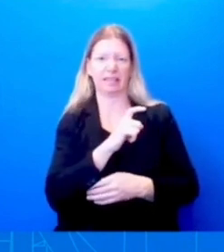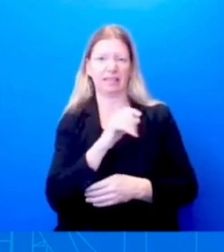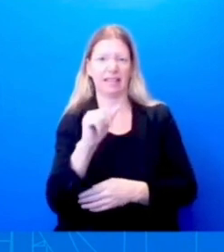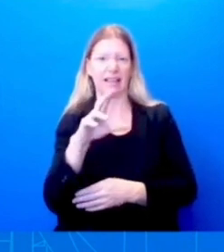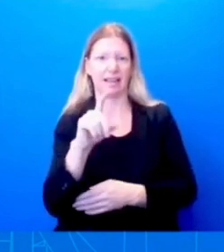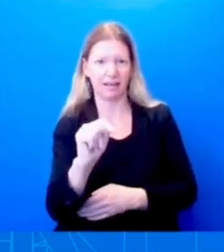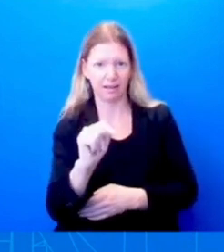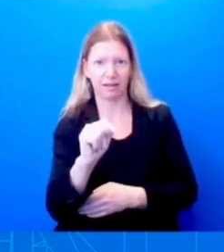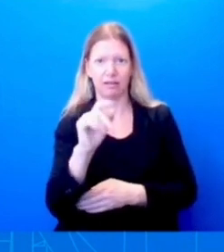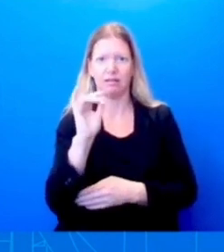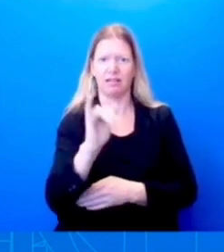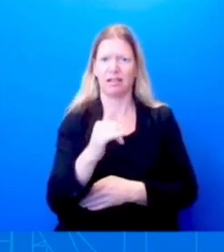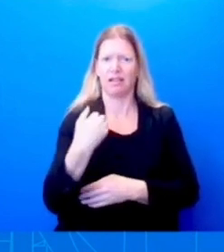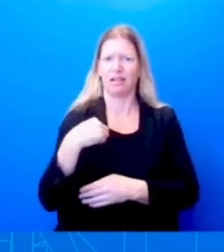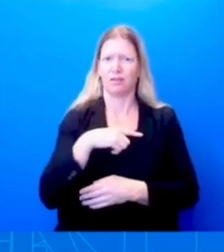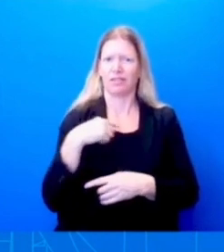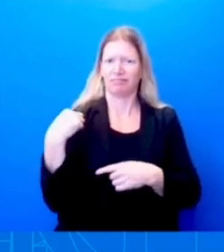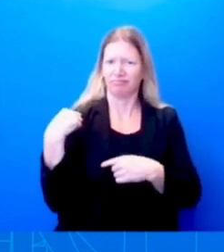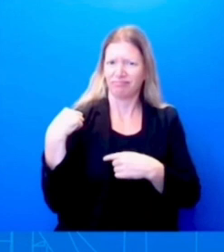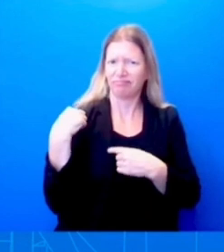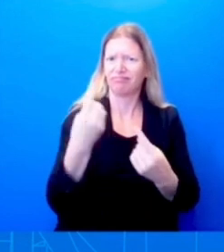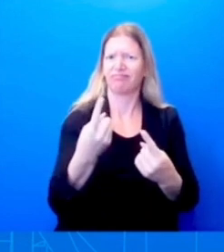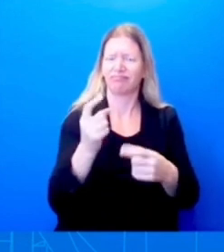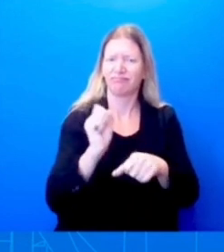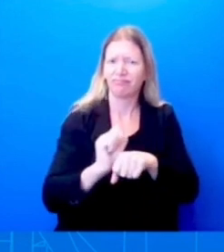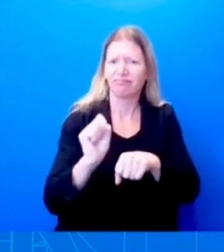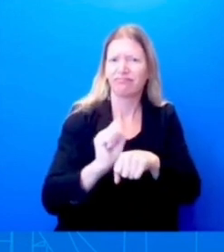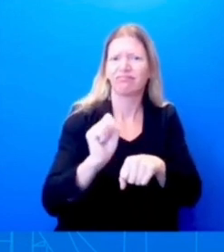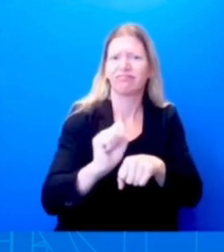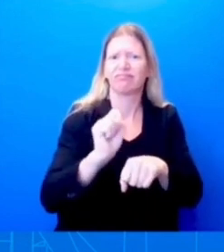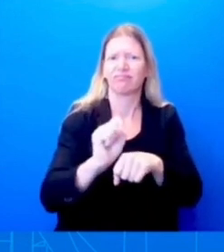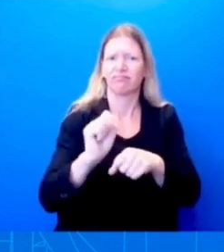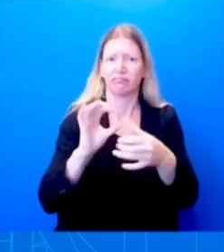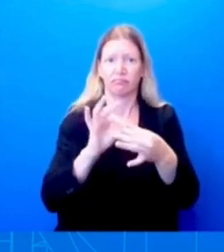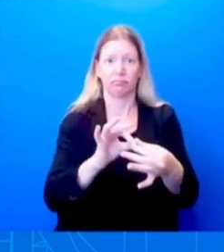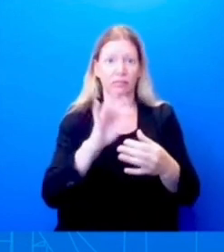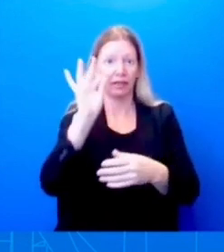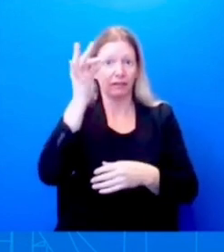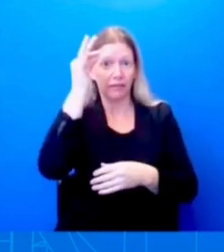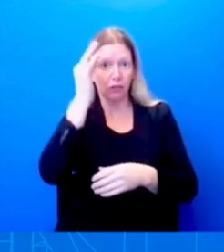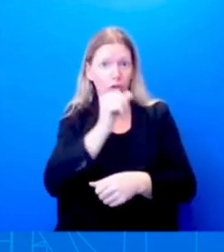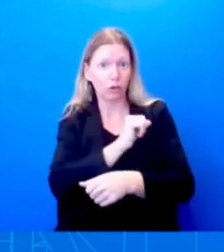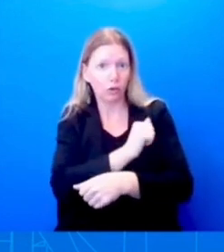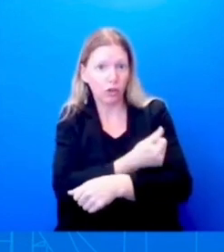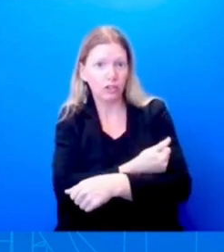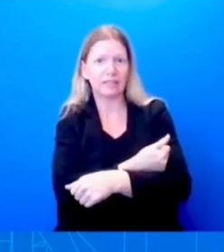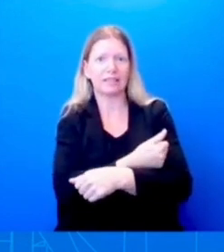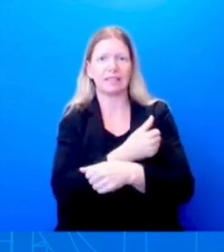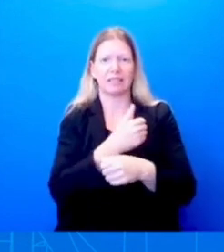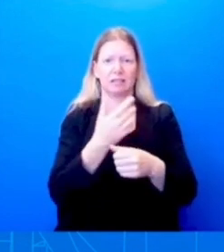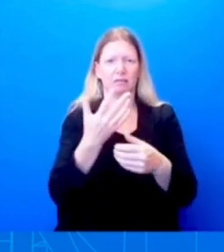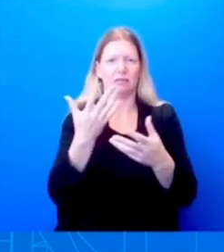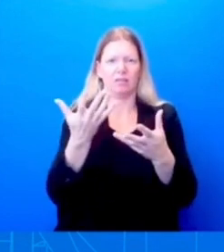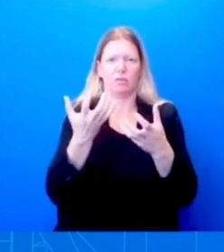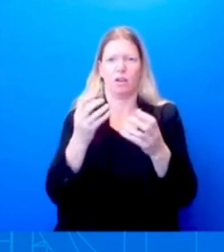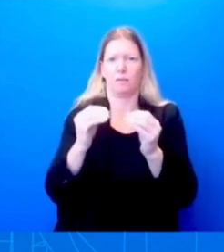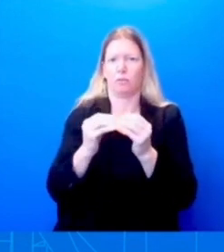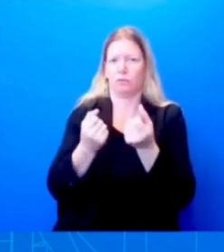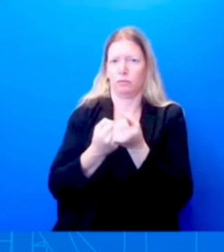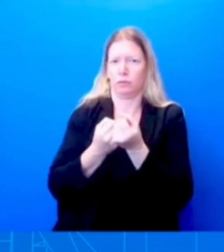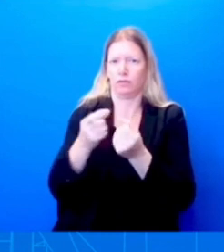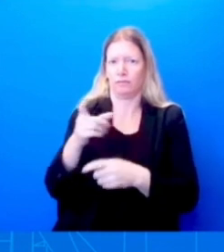the like. But we'd like much more support from Congress in moving these things forward. It is a difficult environment